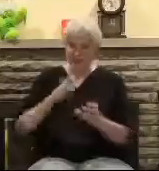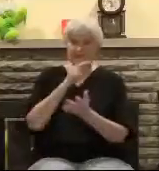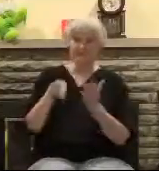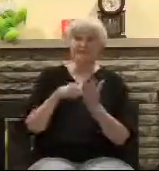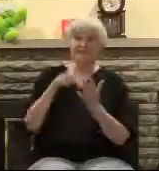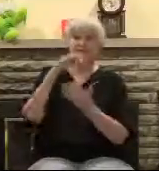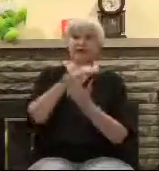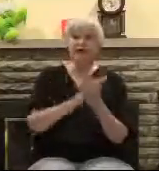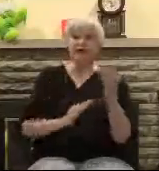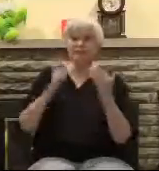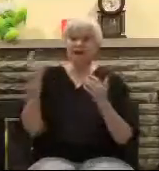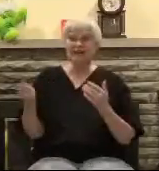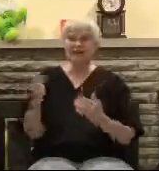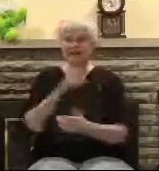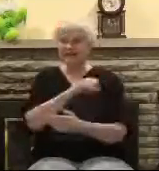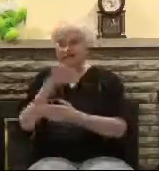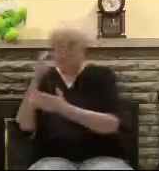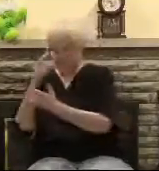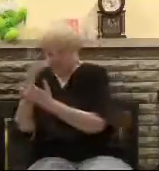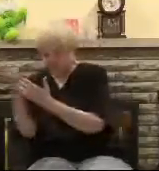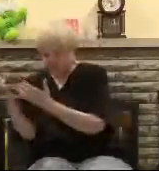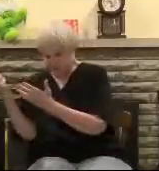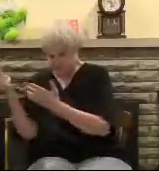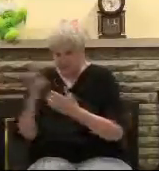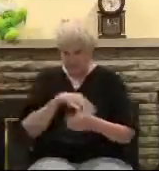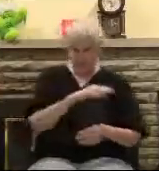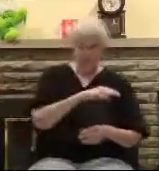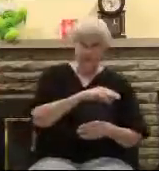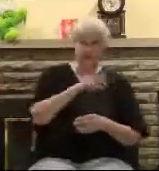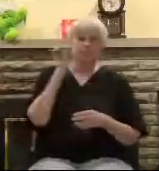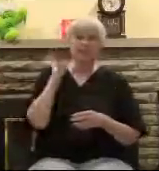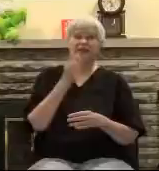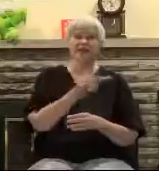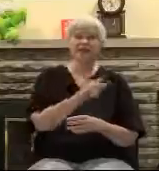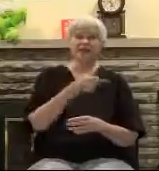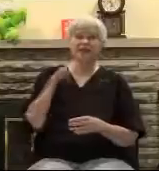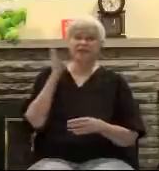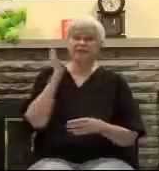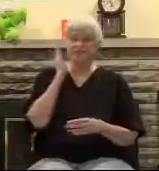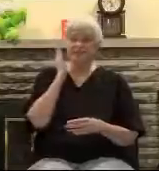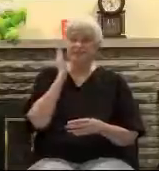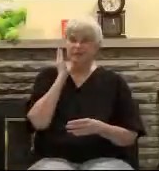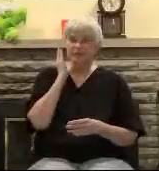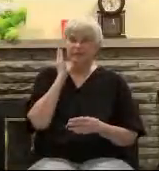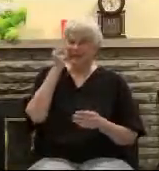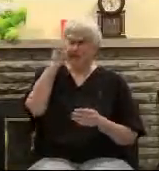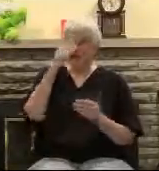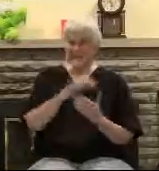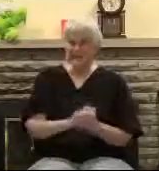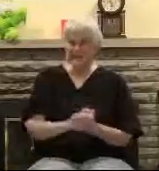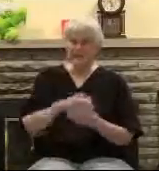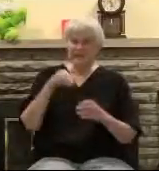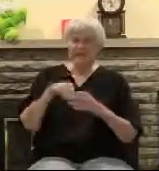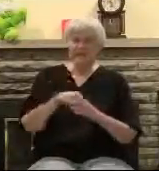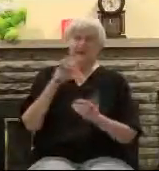part one of two of the crucifixion and the burial and resurrection. And there is nothing wrong with that. And